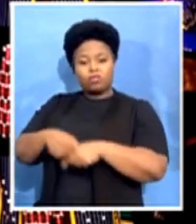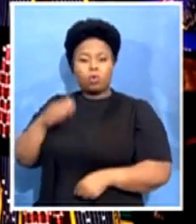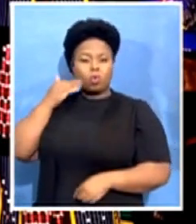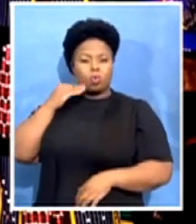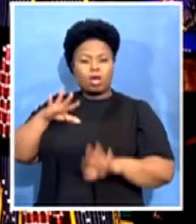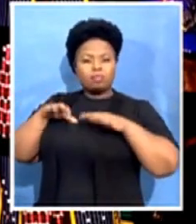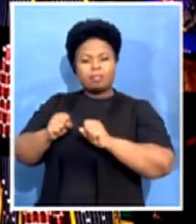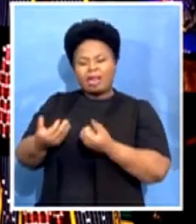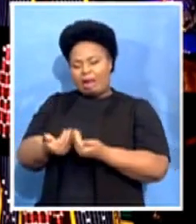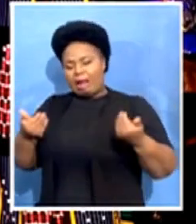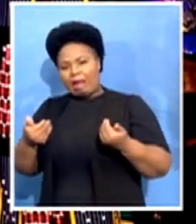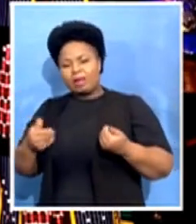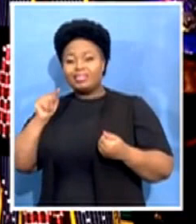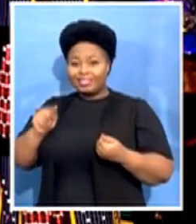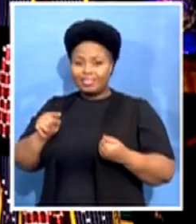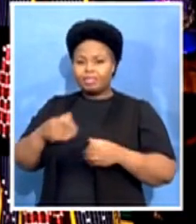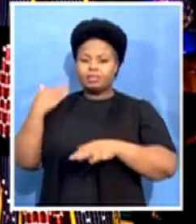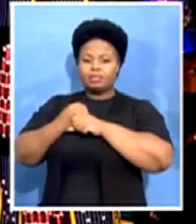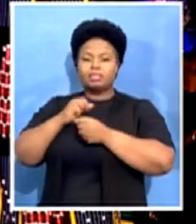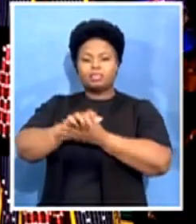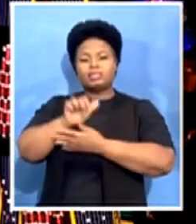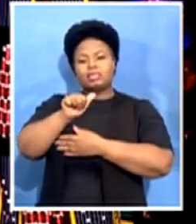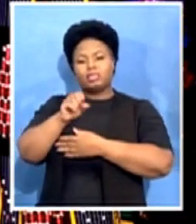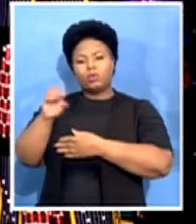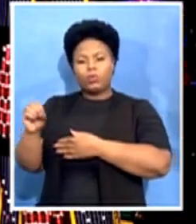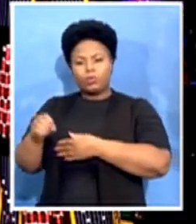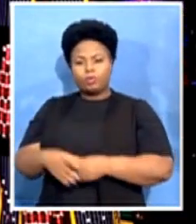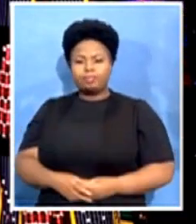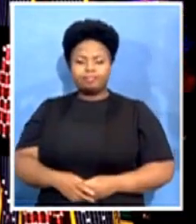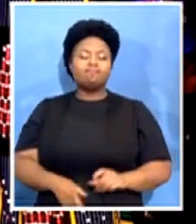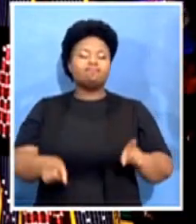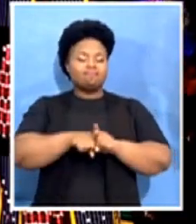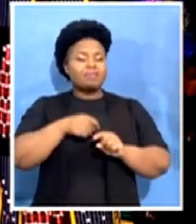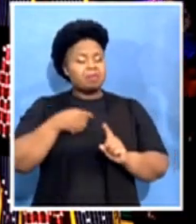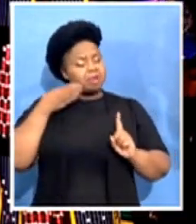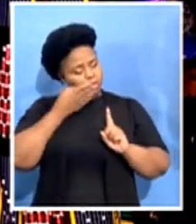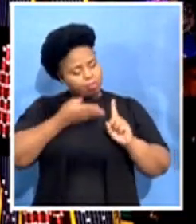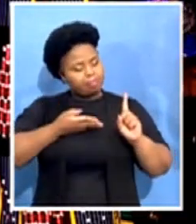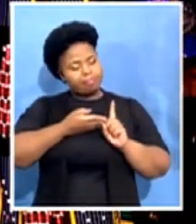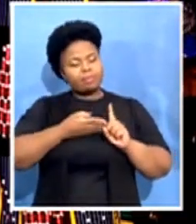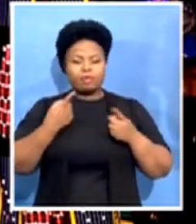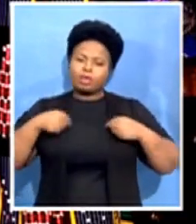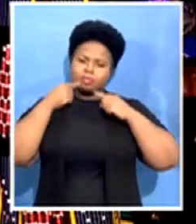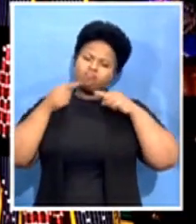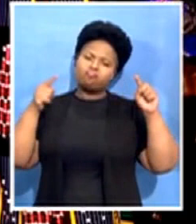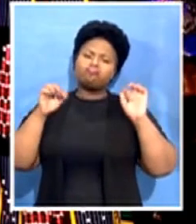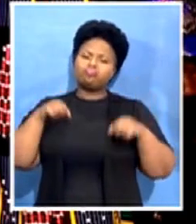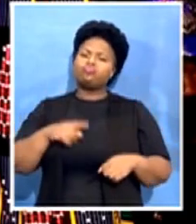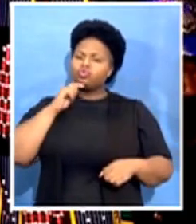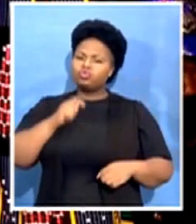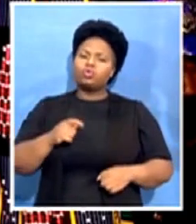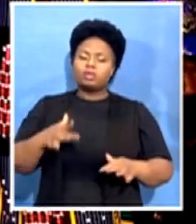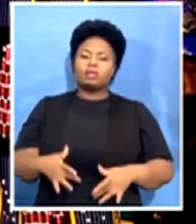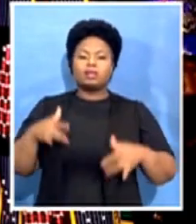Through Spongle Kumalo, we can declare that we have shared a lifetime with Princess